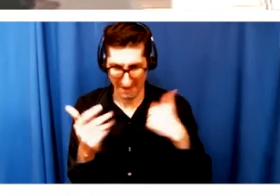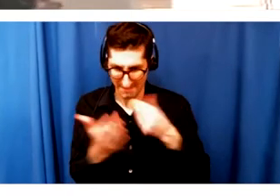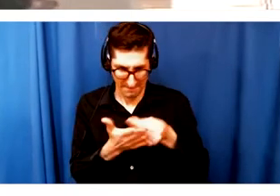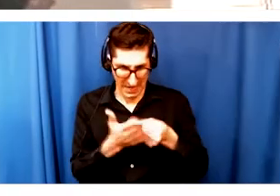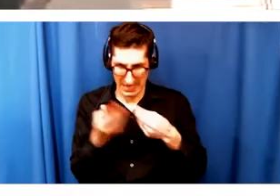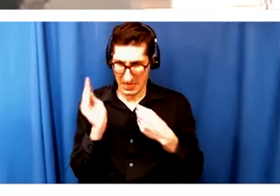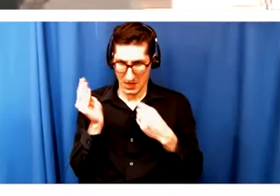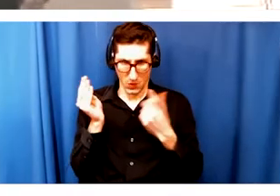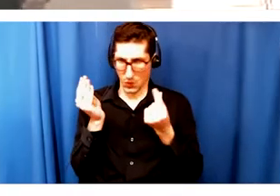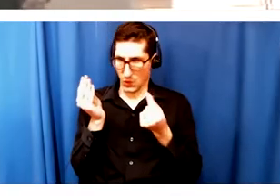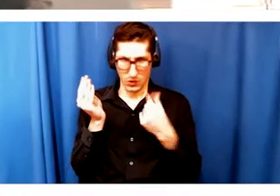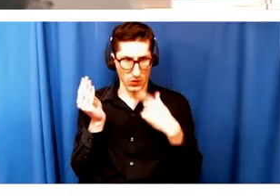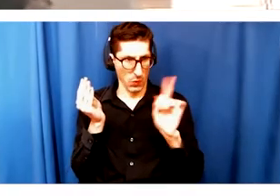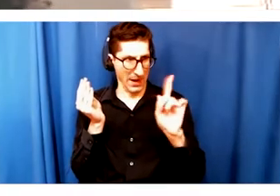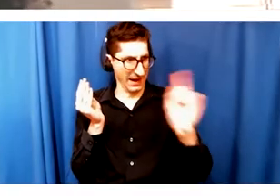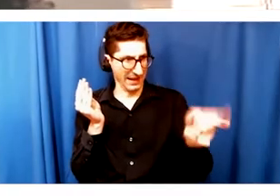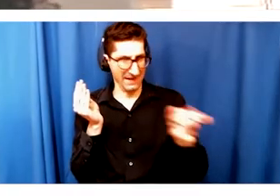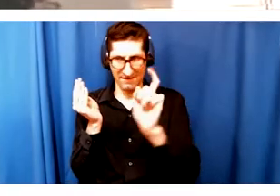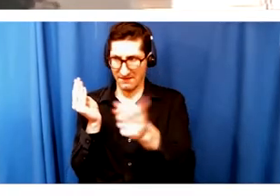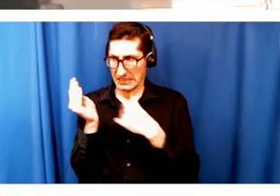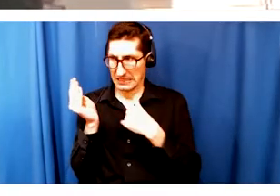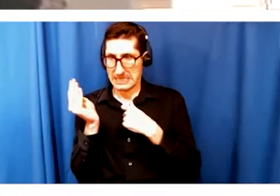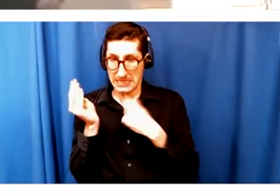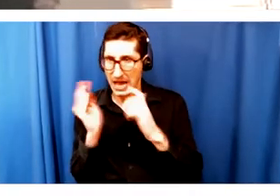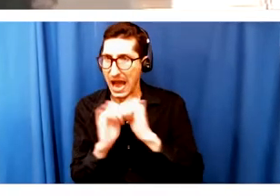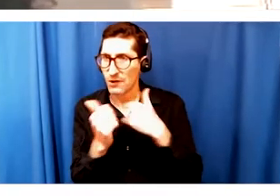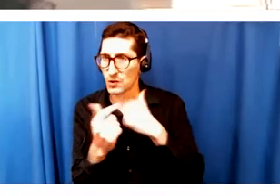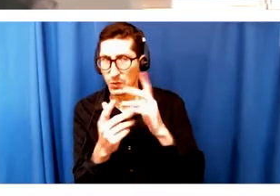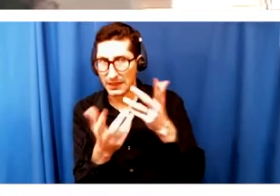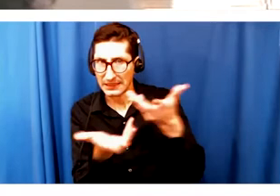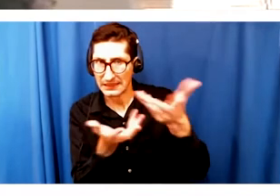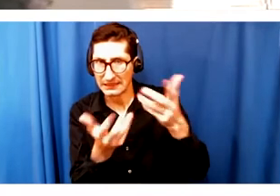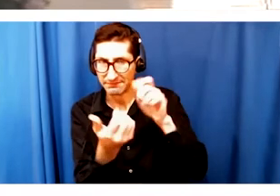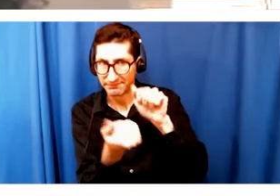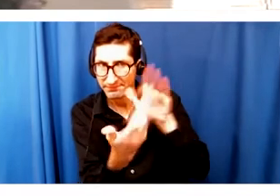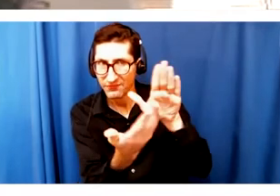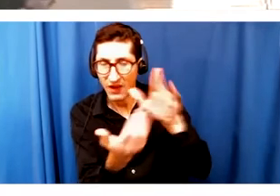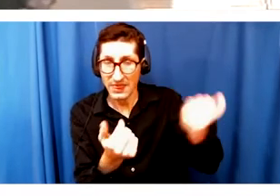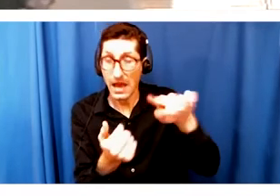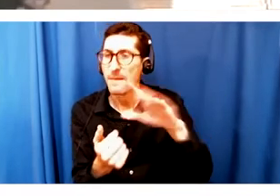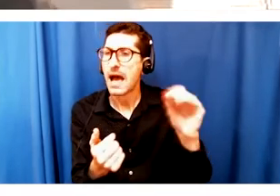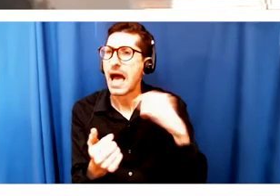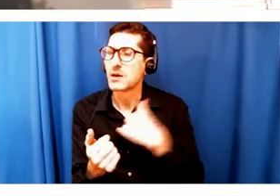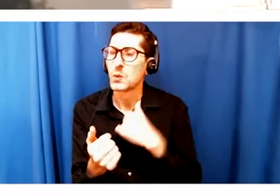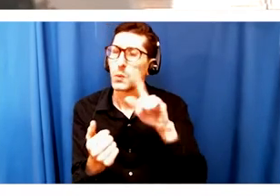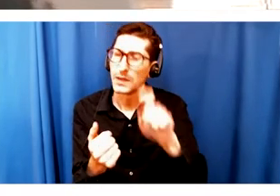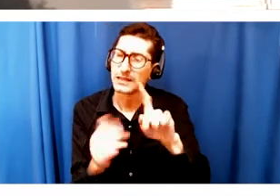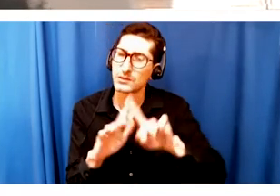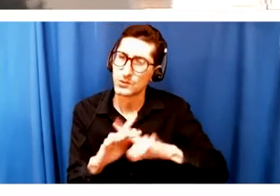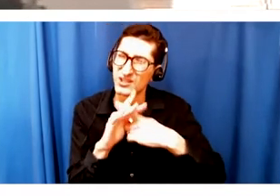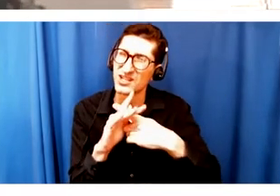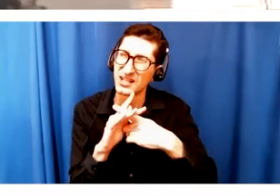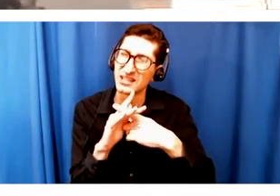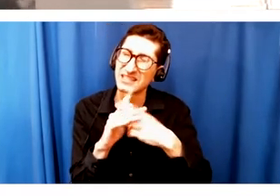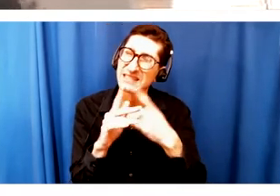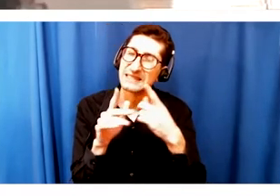But we are also in need and really starting to try to push this conversation that we are part